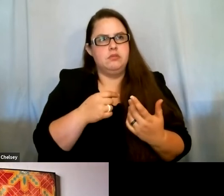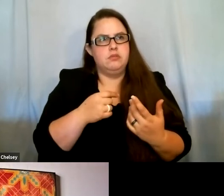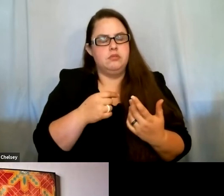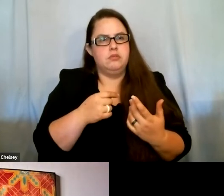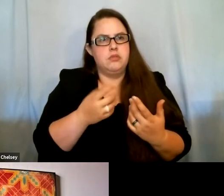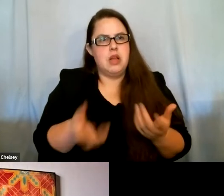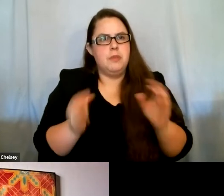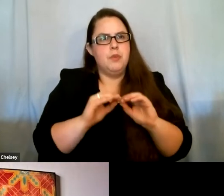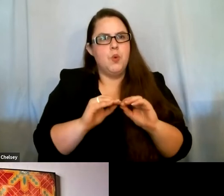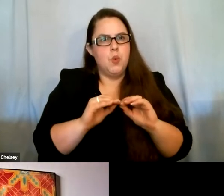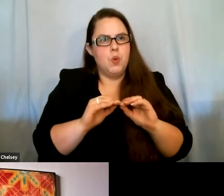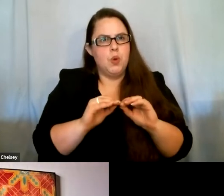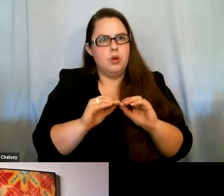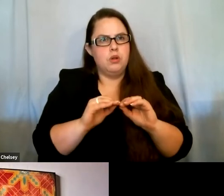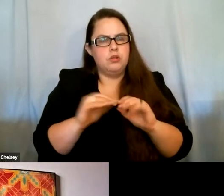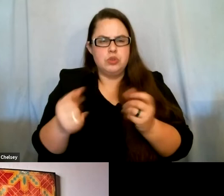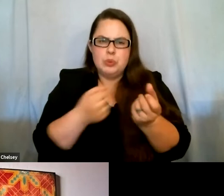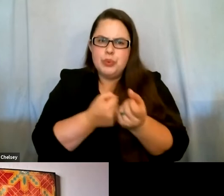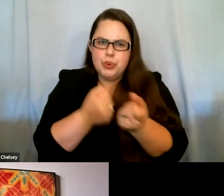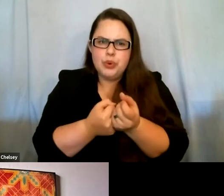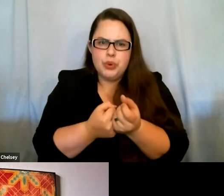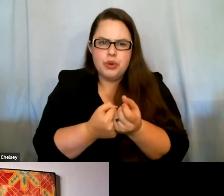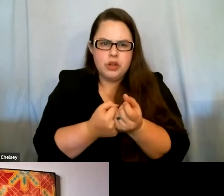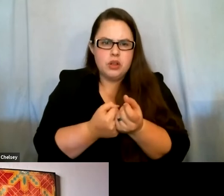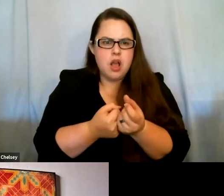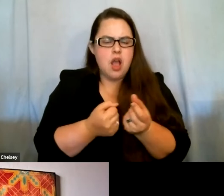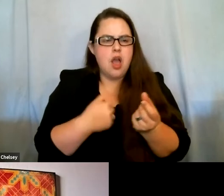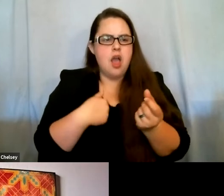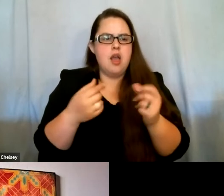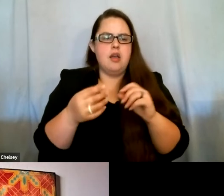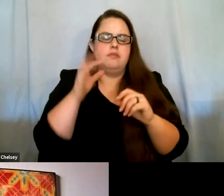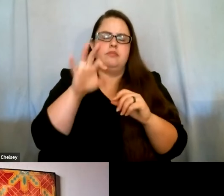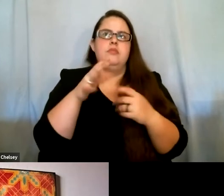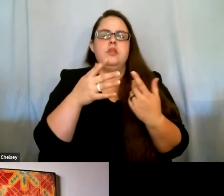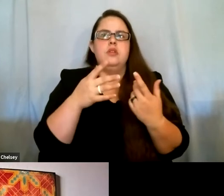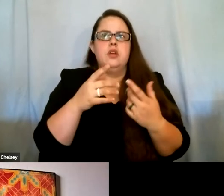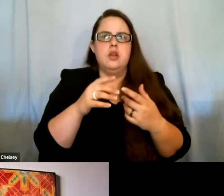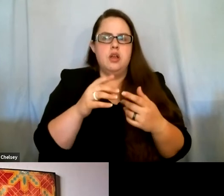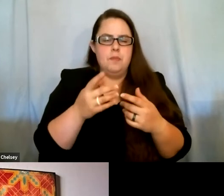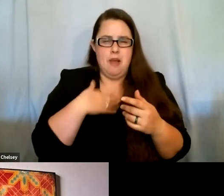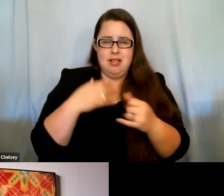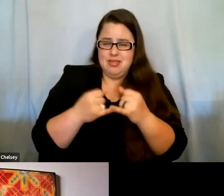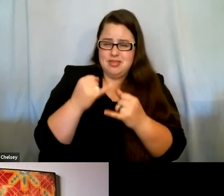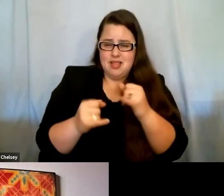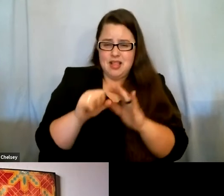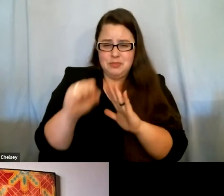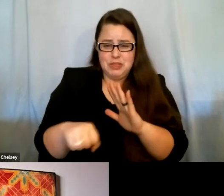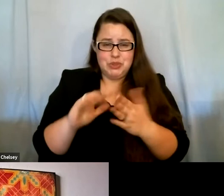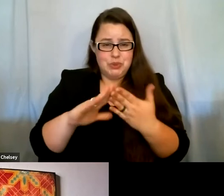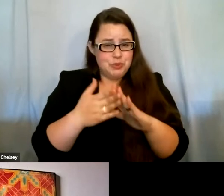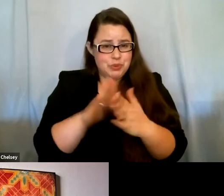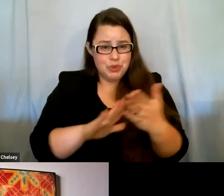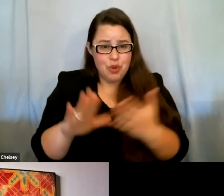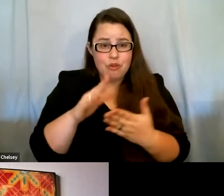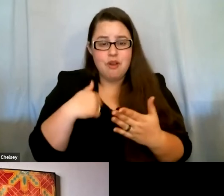much more so supportive, right? You know, real quick, I talk about, you know, when I was in my last semester at community college, I had a workload,